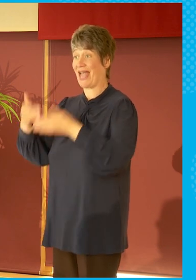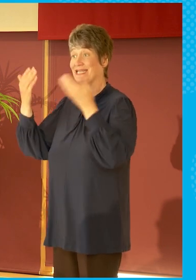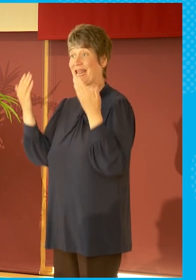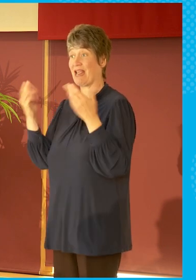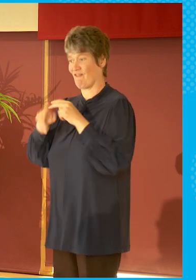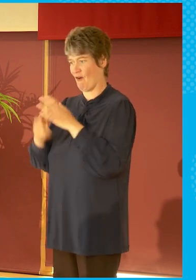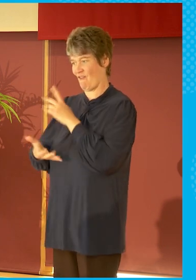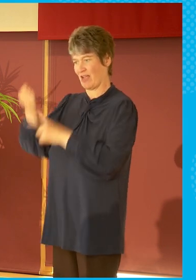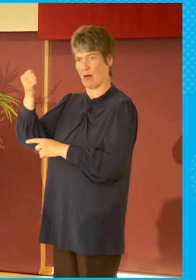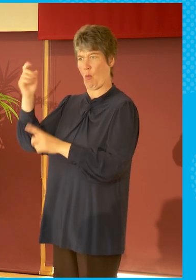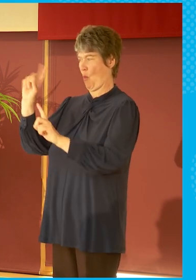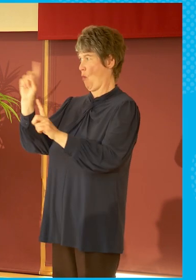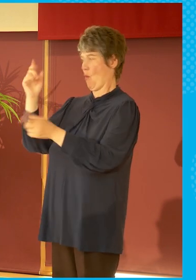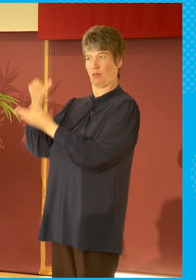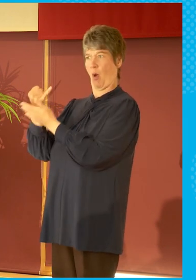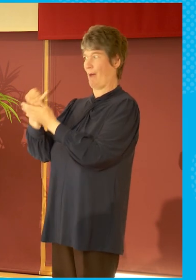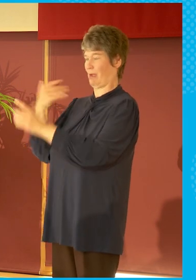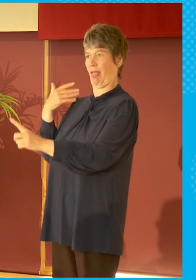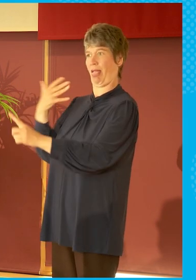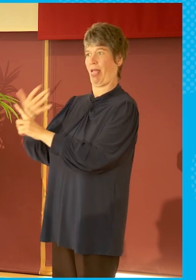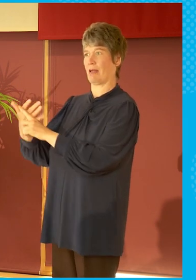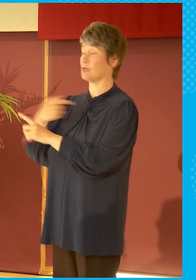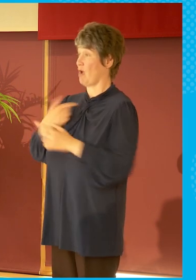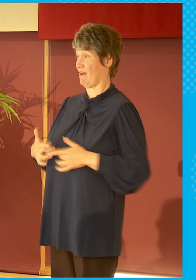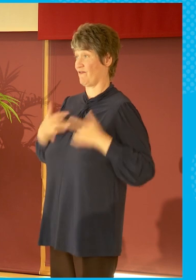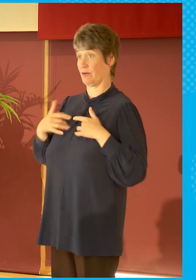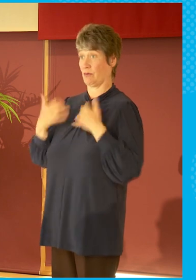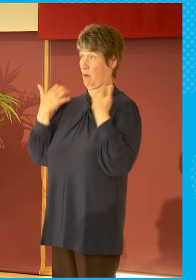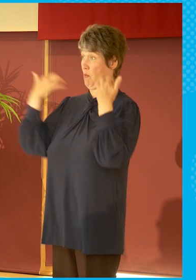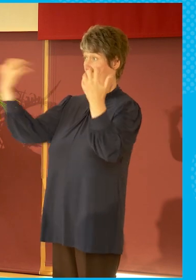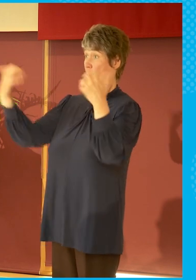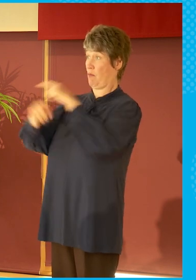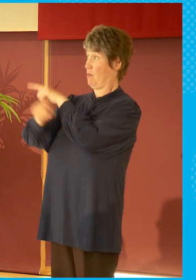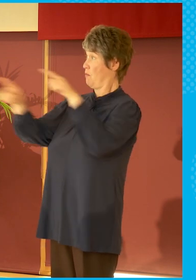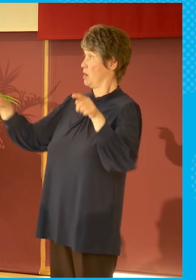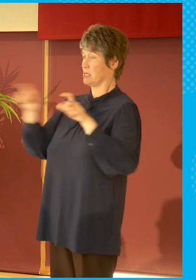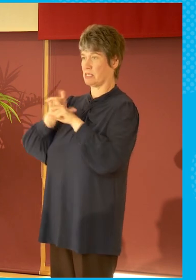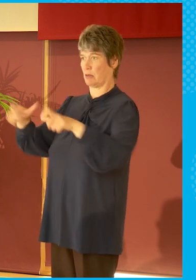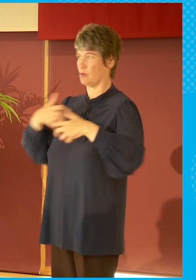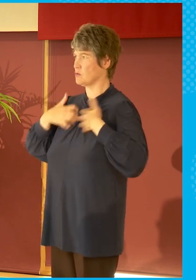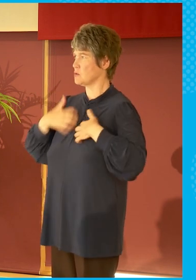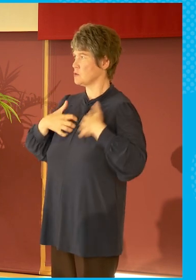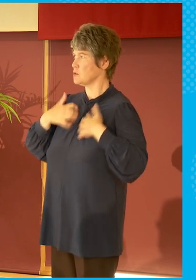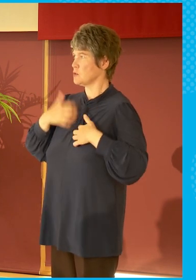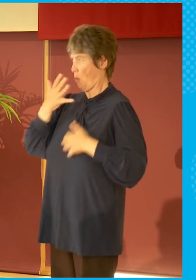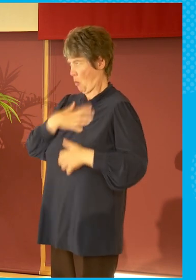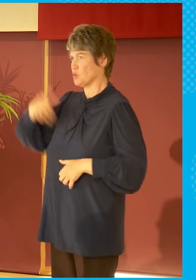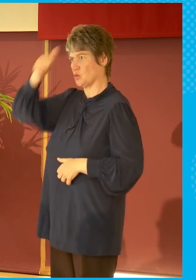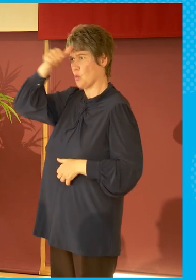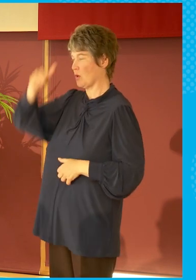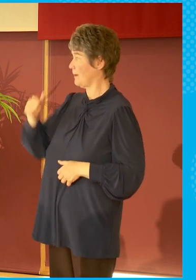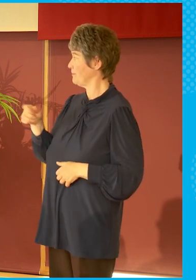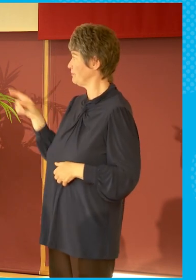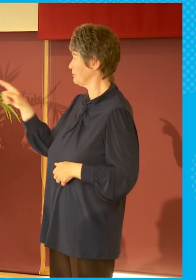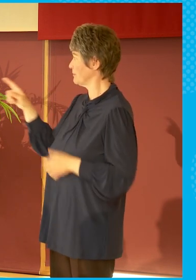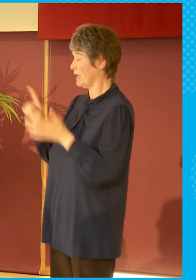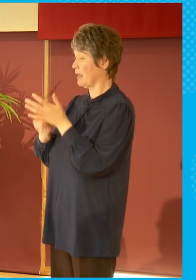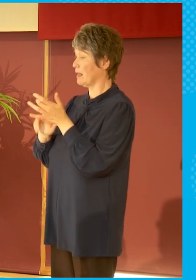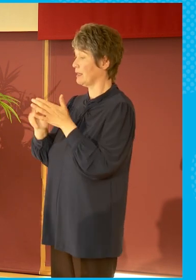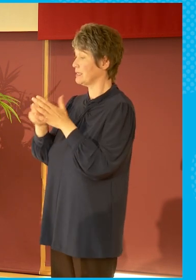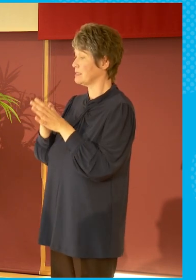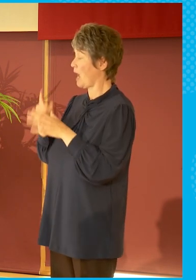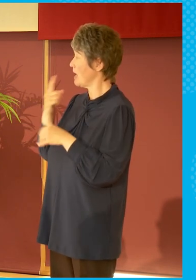what was happening. So there is a huge hunger amongst the public still to get that news when it's important to them. I think my final point on news is about